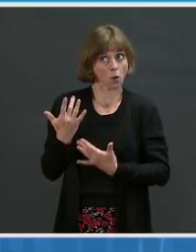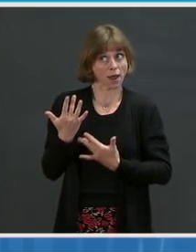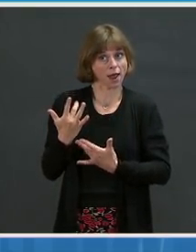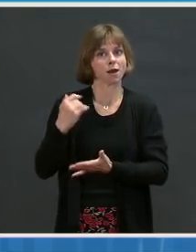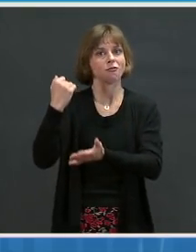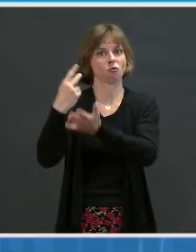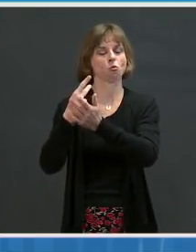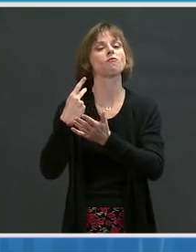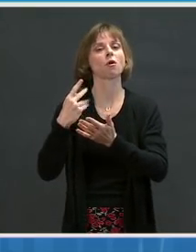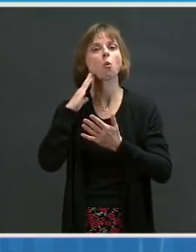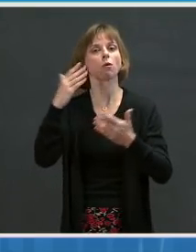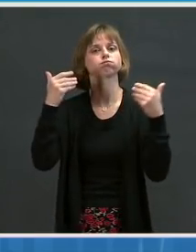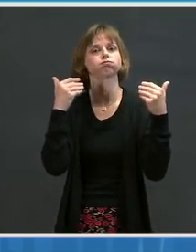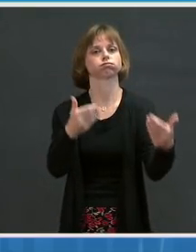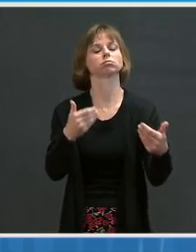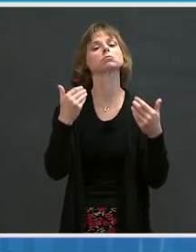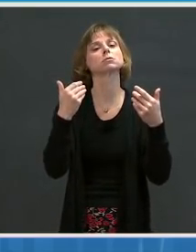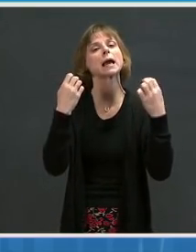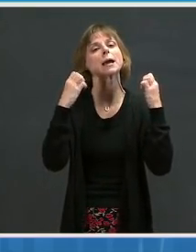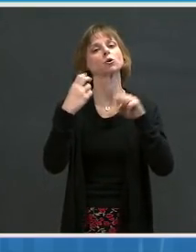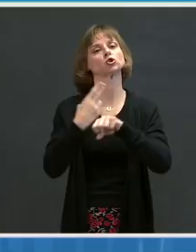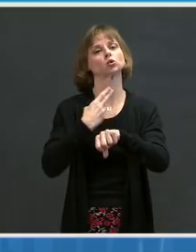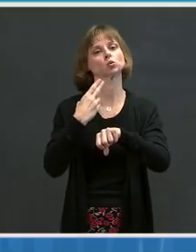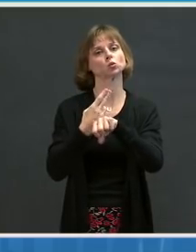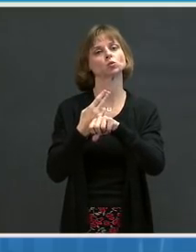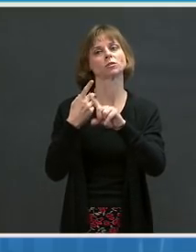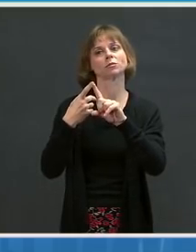use authorization by the FDA.